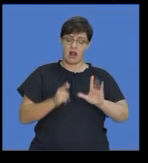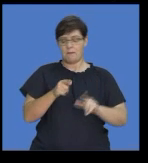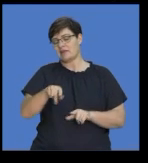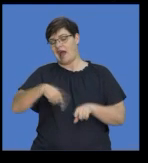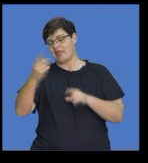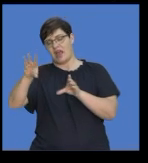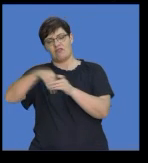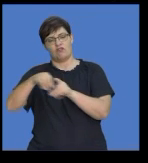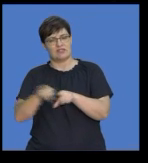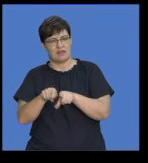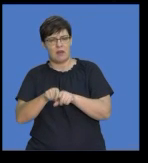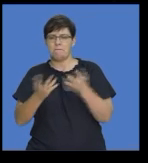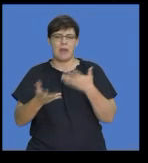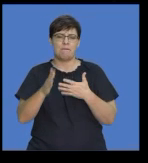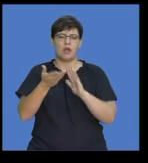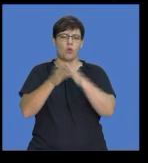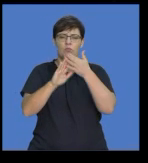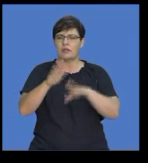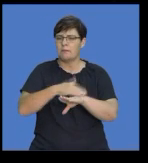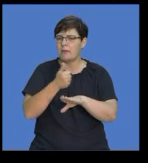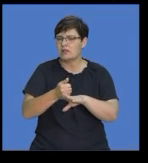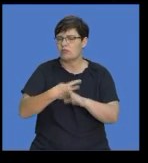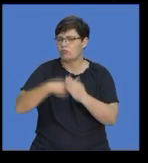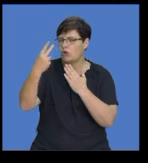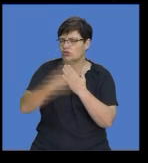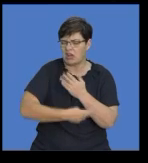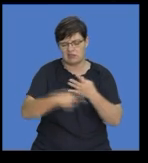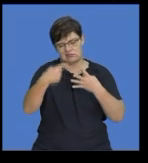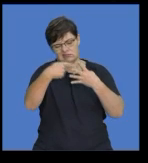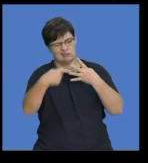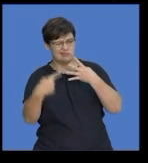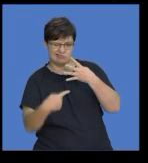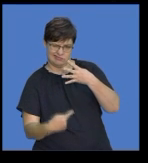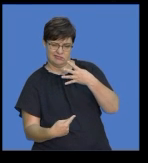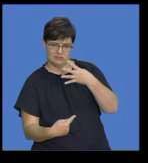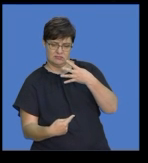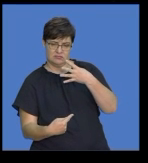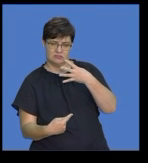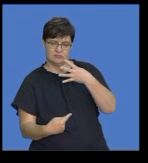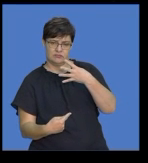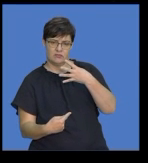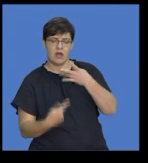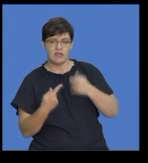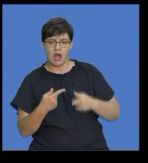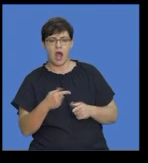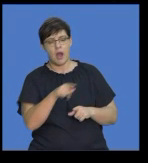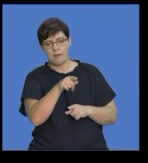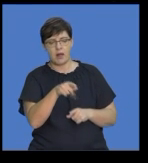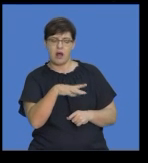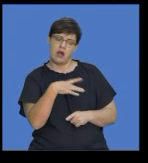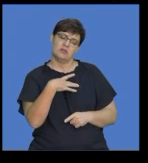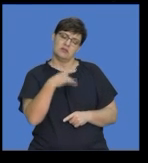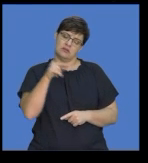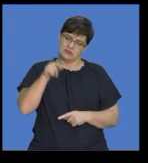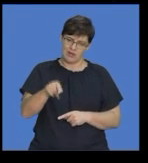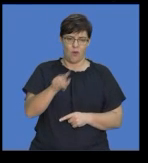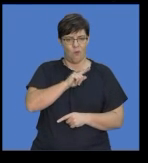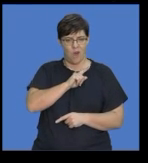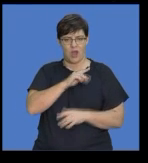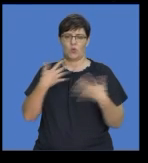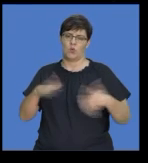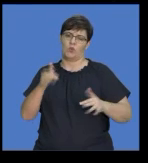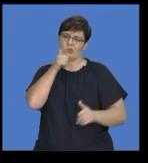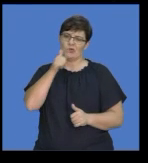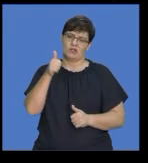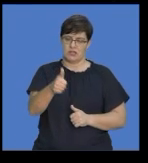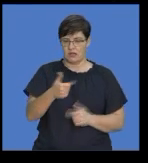It could be a community-based project. It could be anything that obviously appealed to the deceased individual that obviously